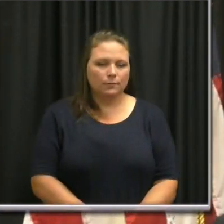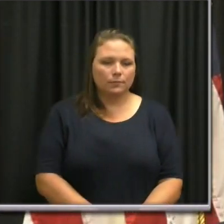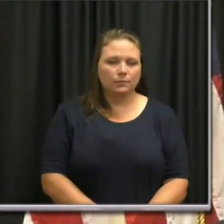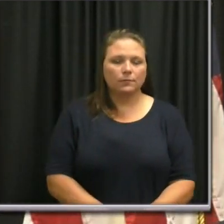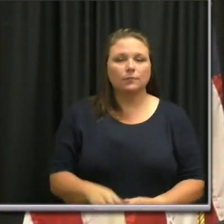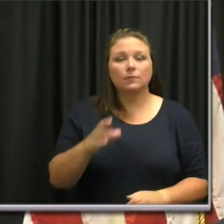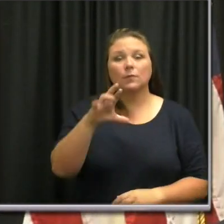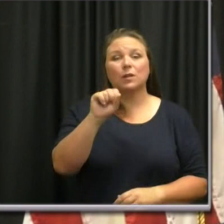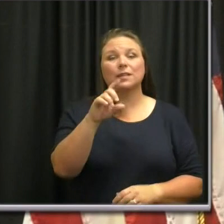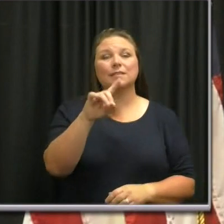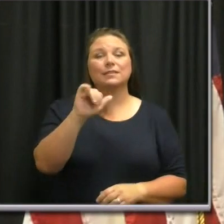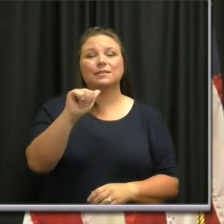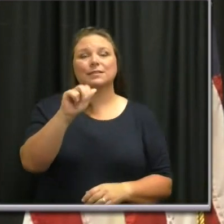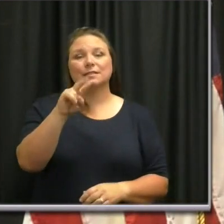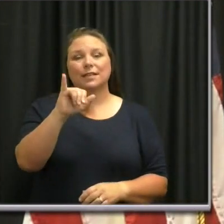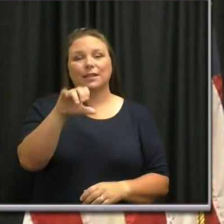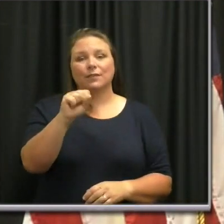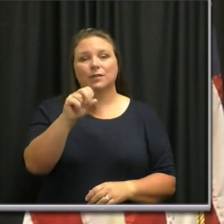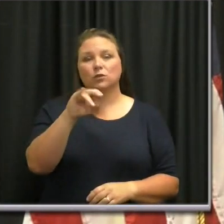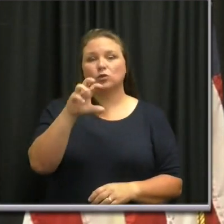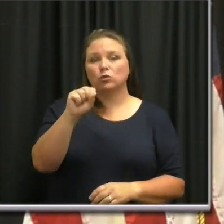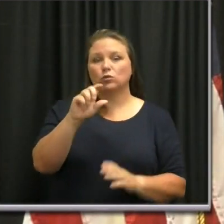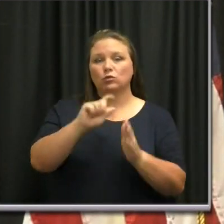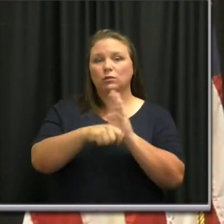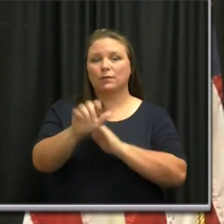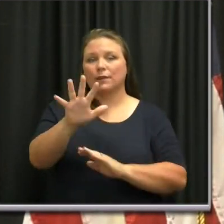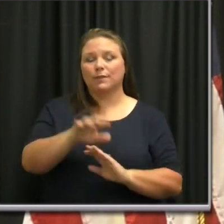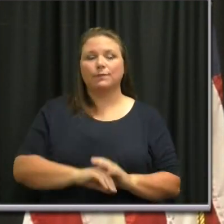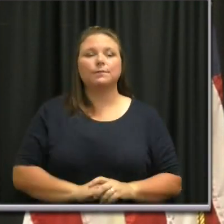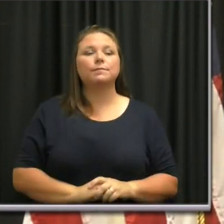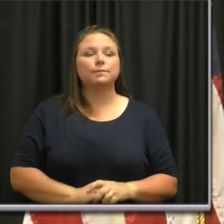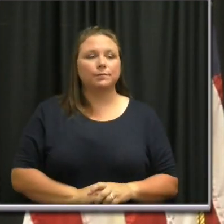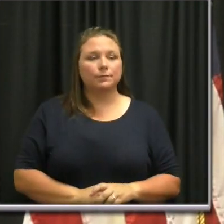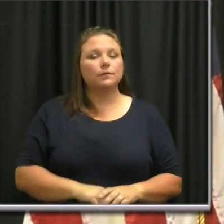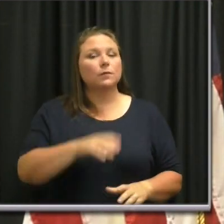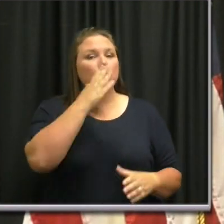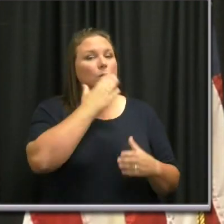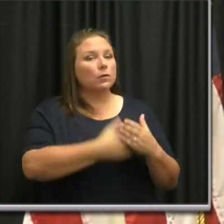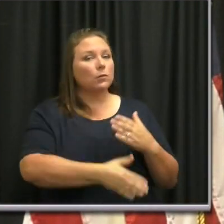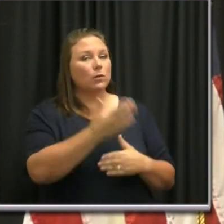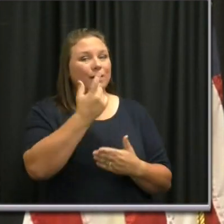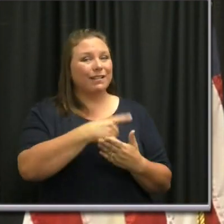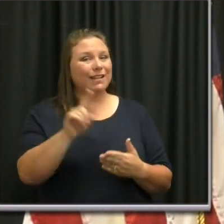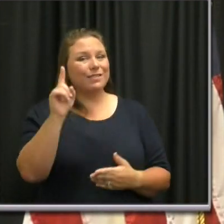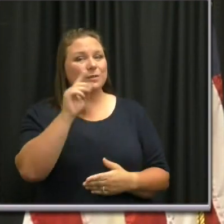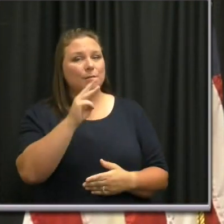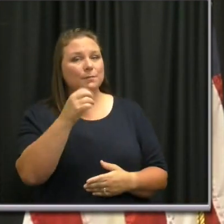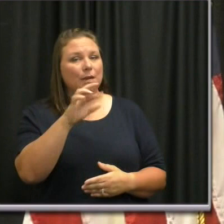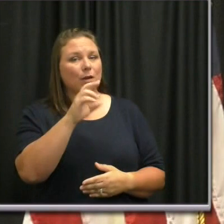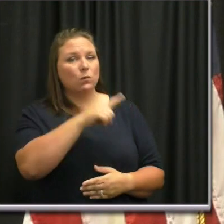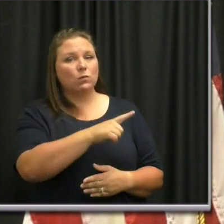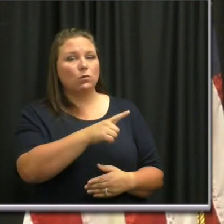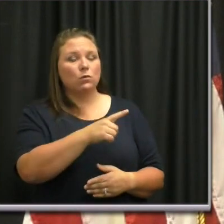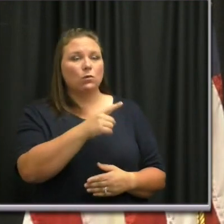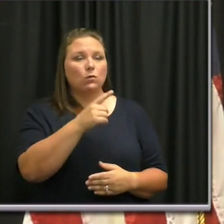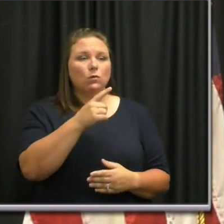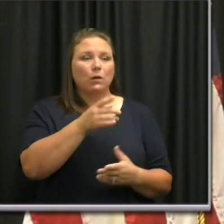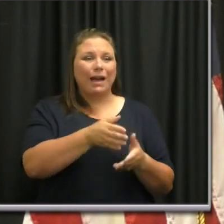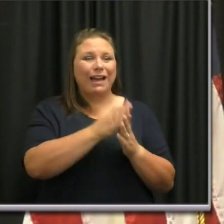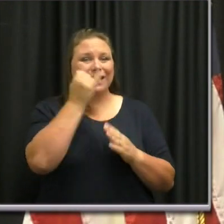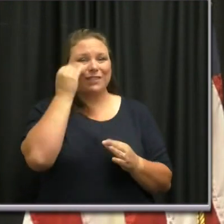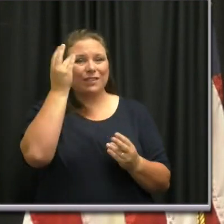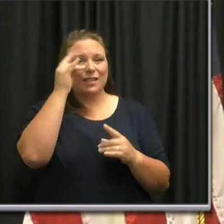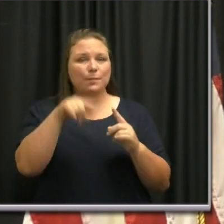Chris Davis of News Channel 5. Chris. Good morning. Mayor Cooper, last week you were asked if you were considering, uh,